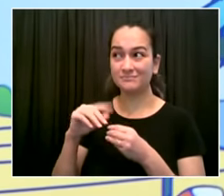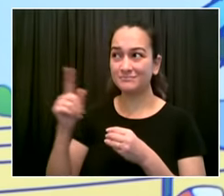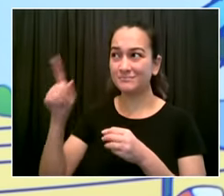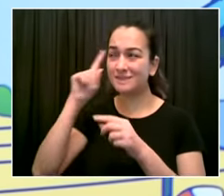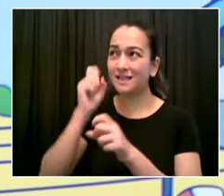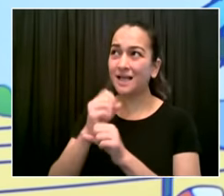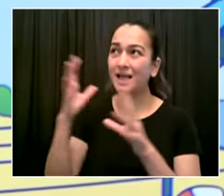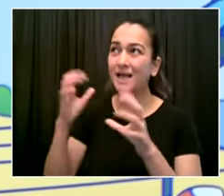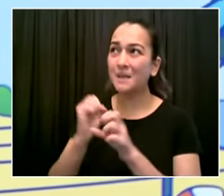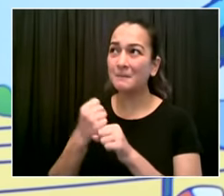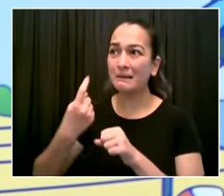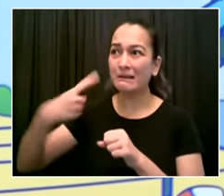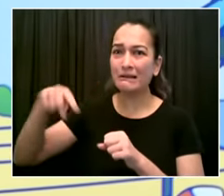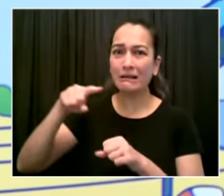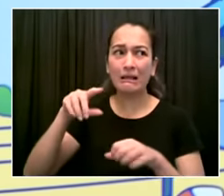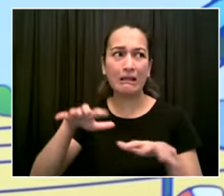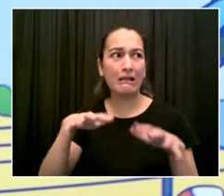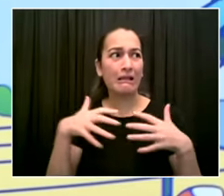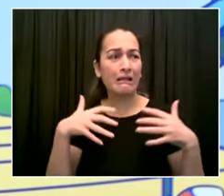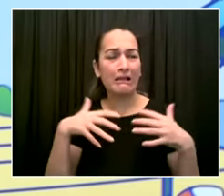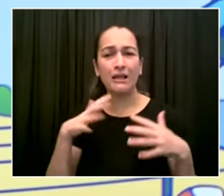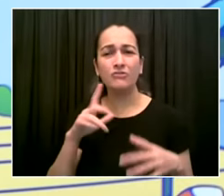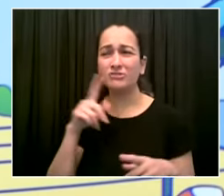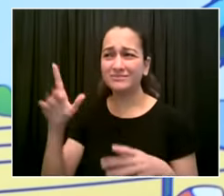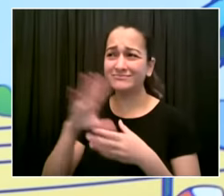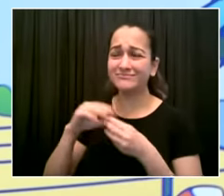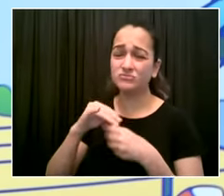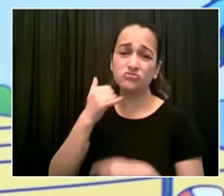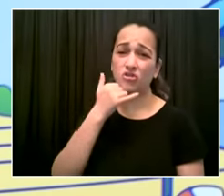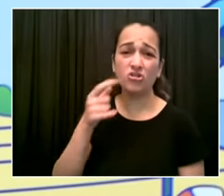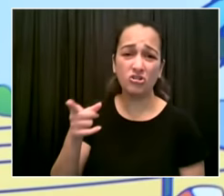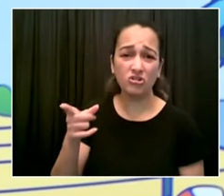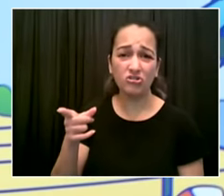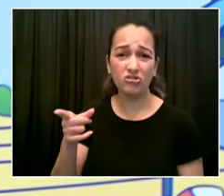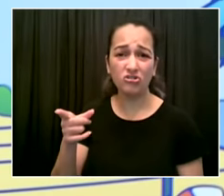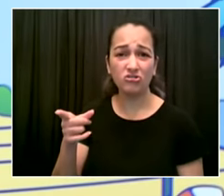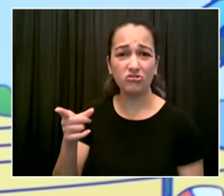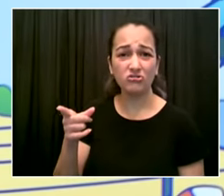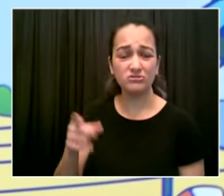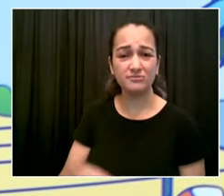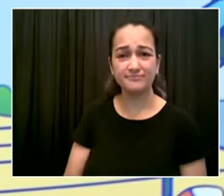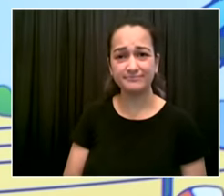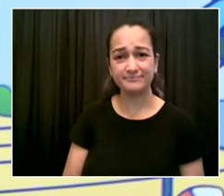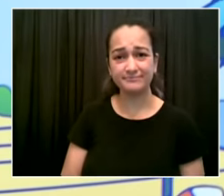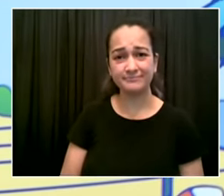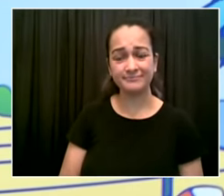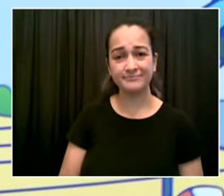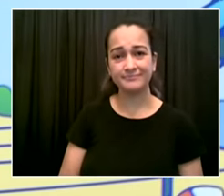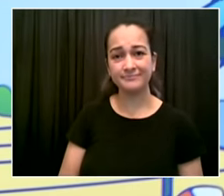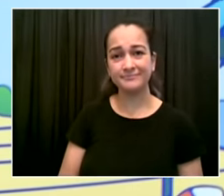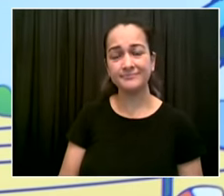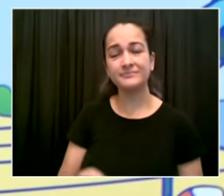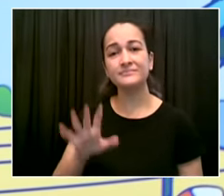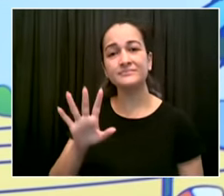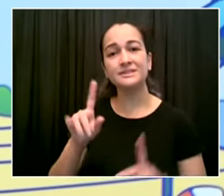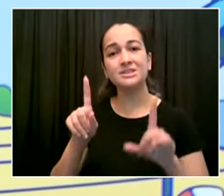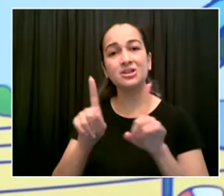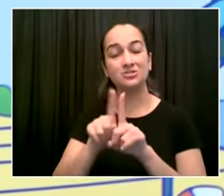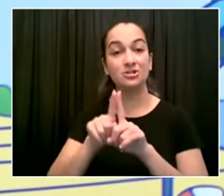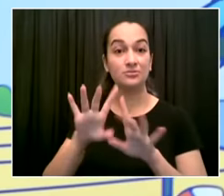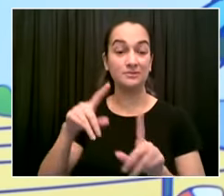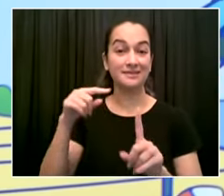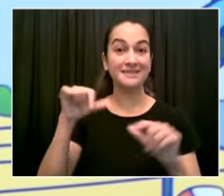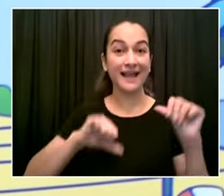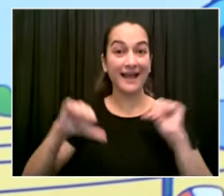about science and i'll i'll turn to dave and mitch because i get a little agitated on this topic